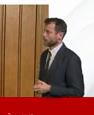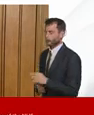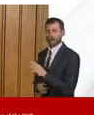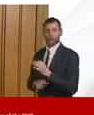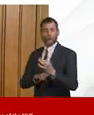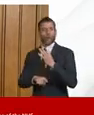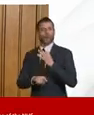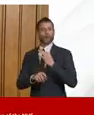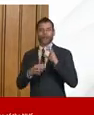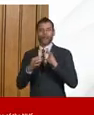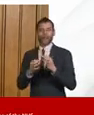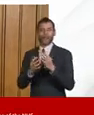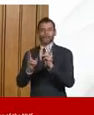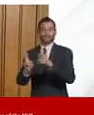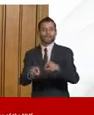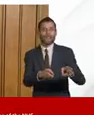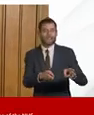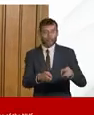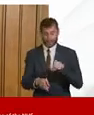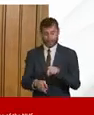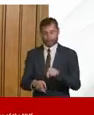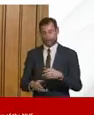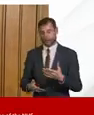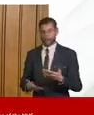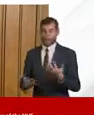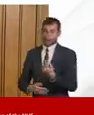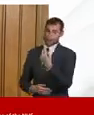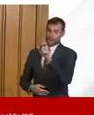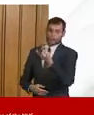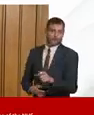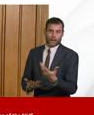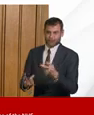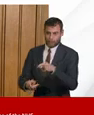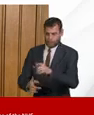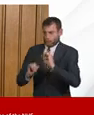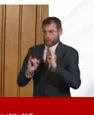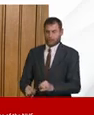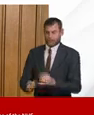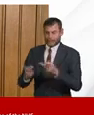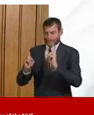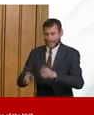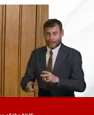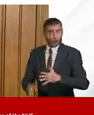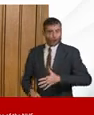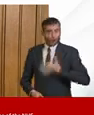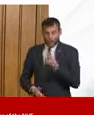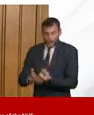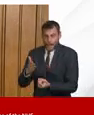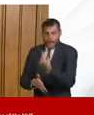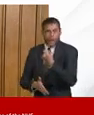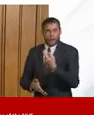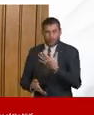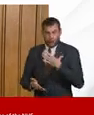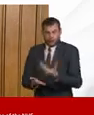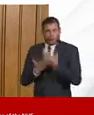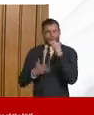inevitable any any death is a sad event and we would all want to prevent those i think it's really difficult if we